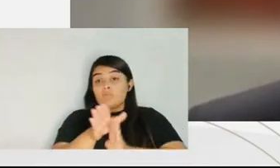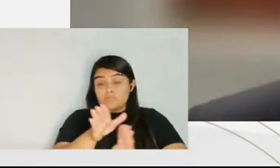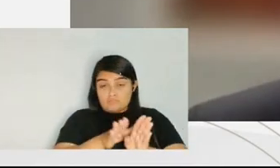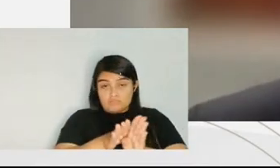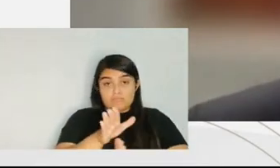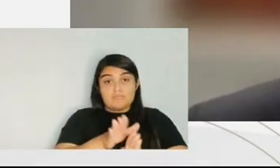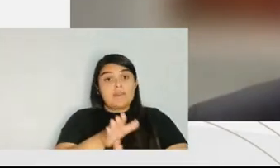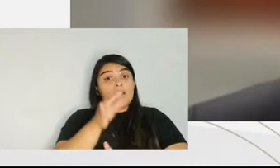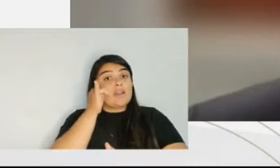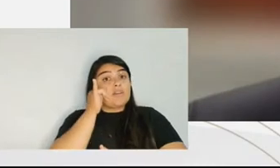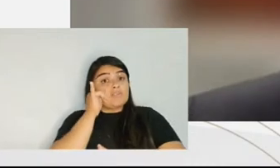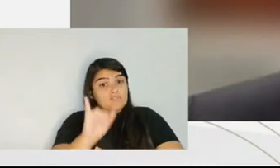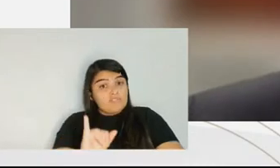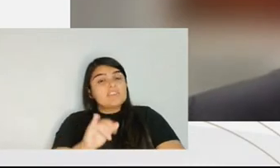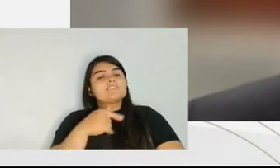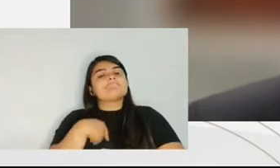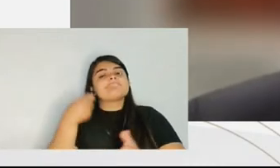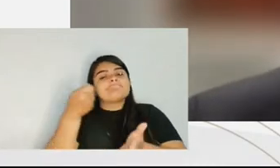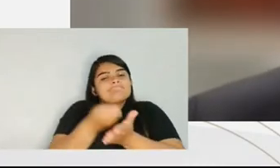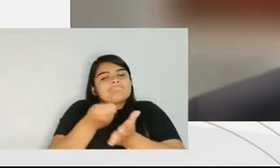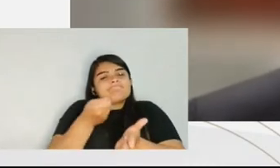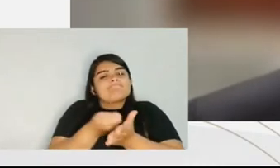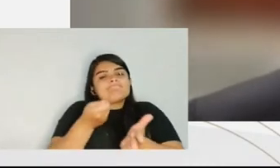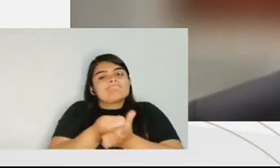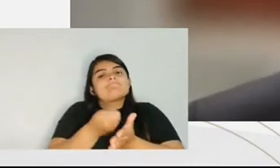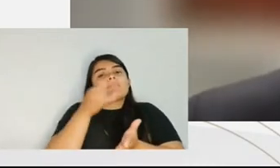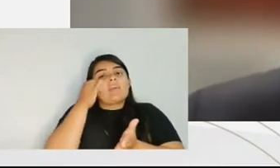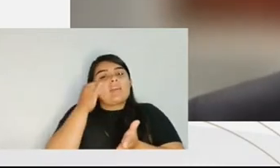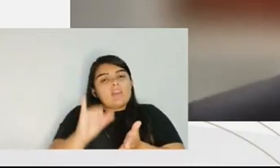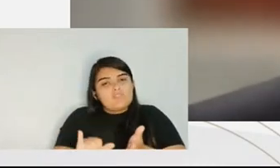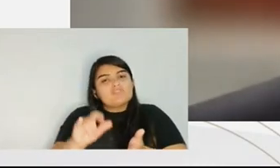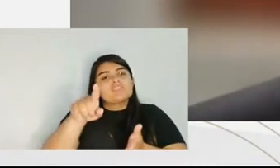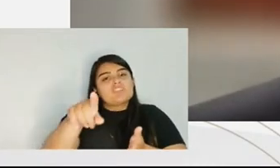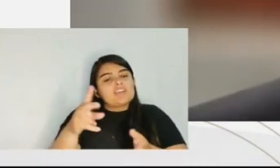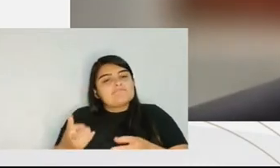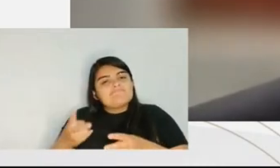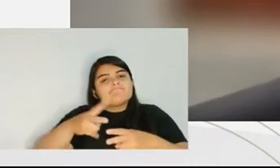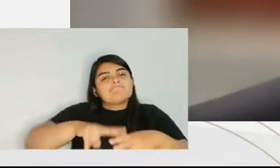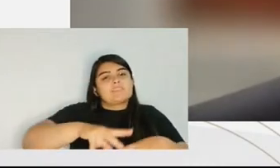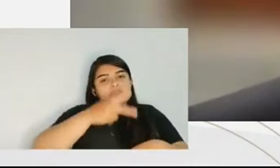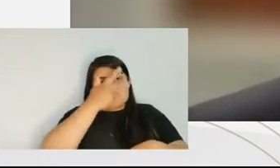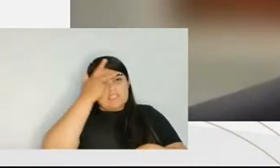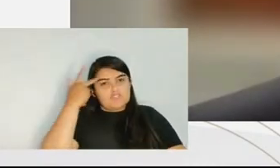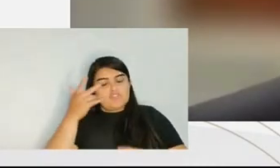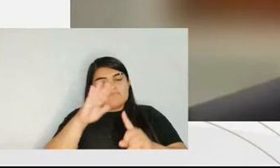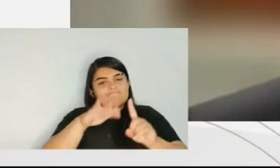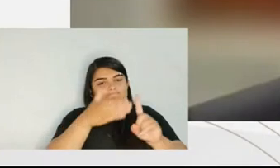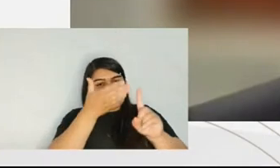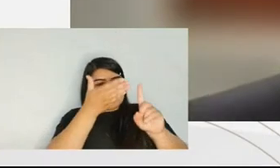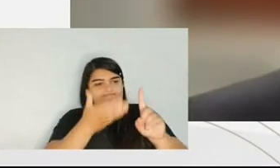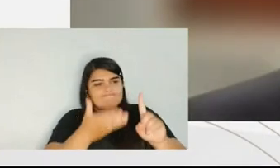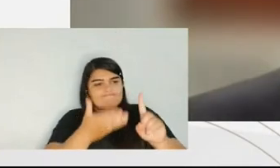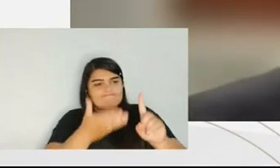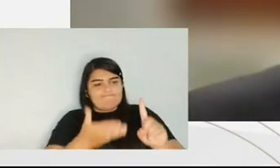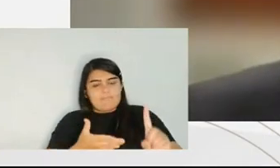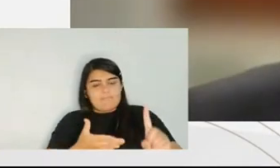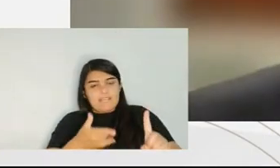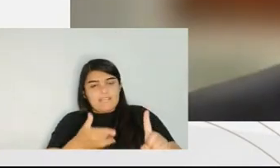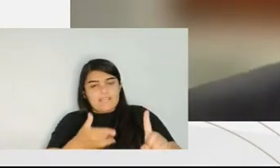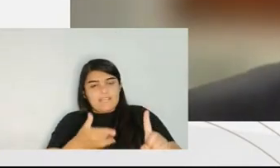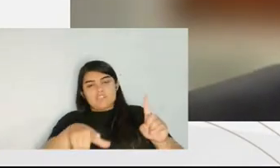professors actually suggested that, to avoid pressure, and the